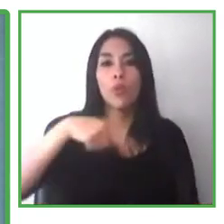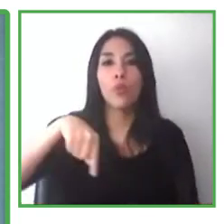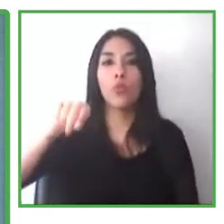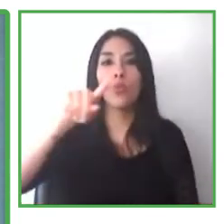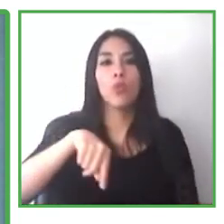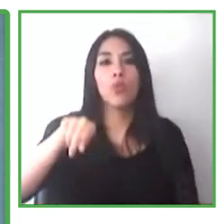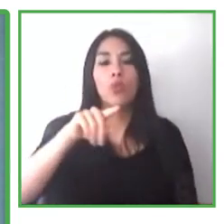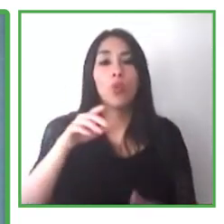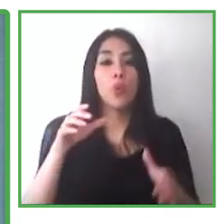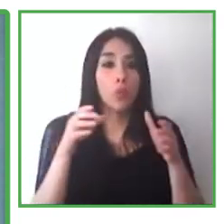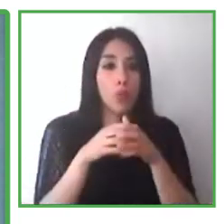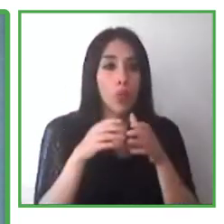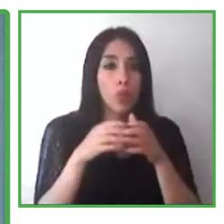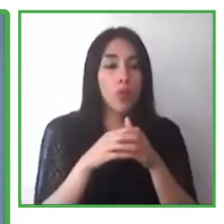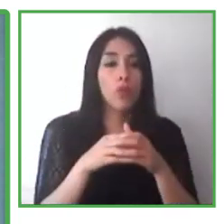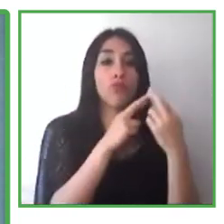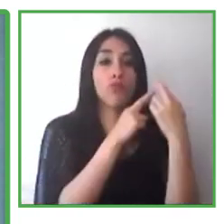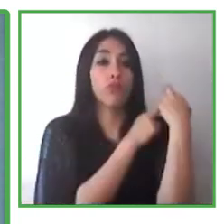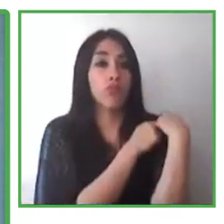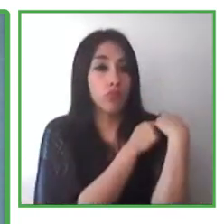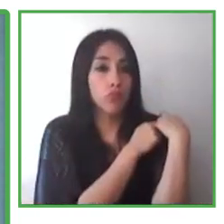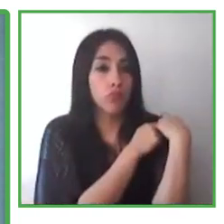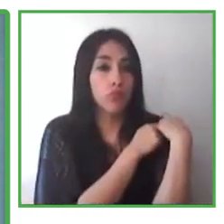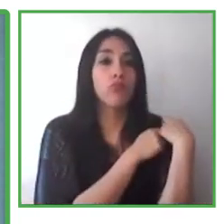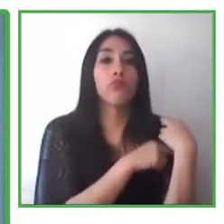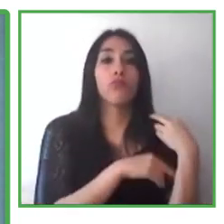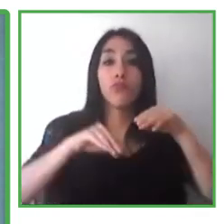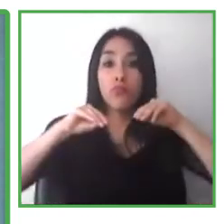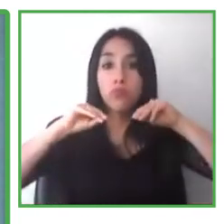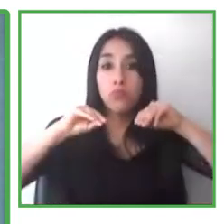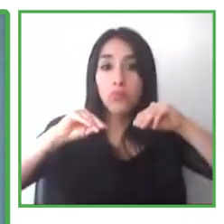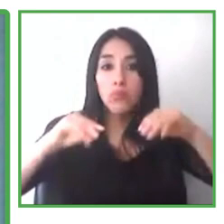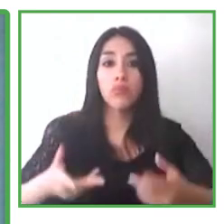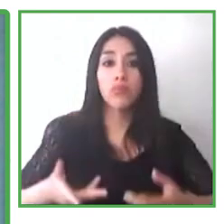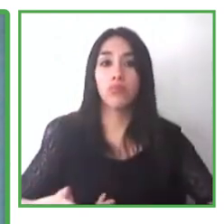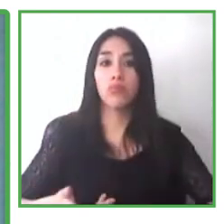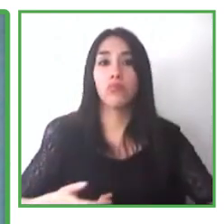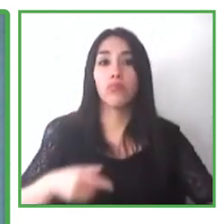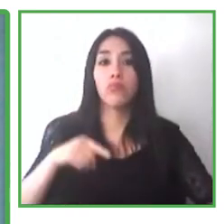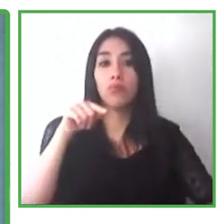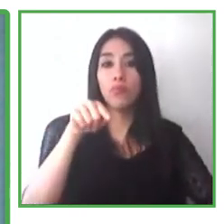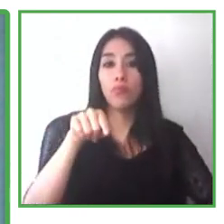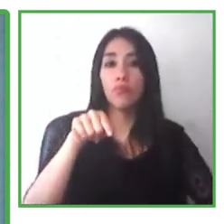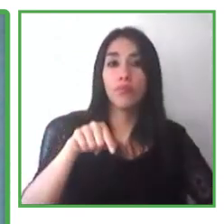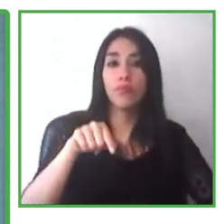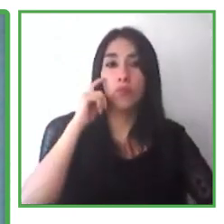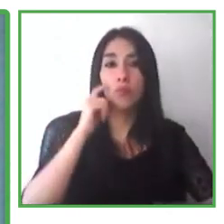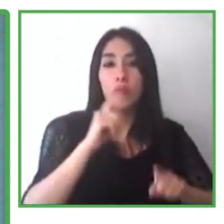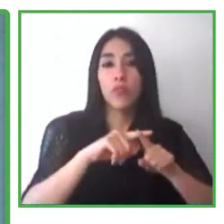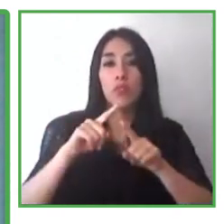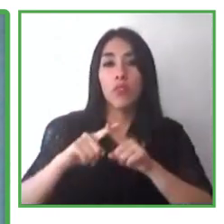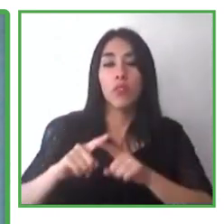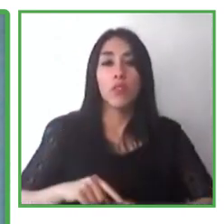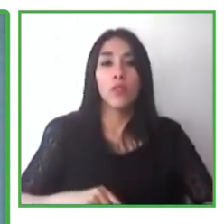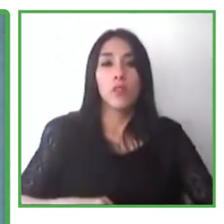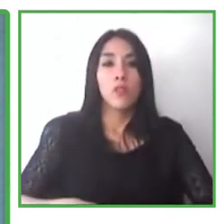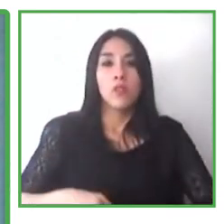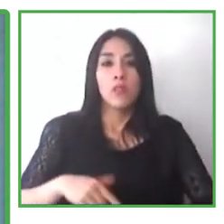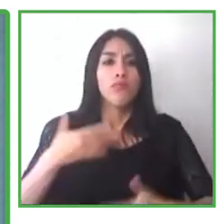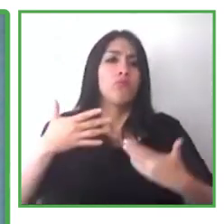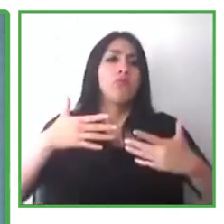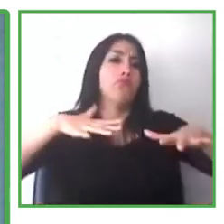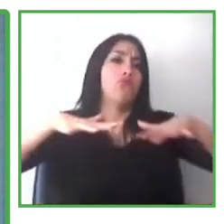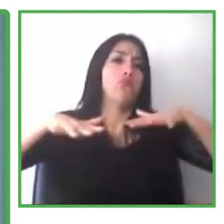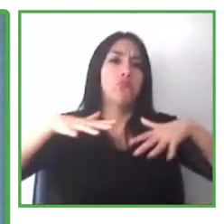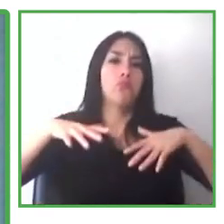much as possible. And we are looking for new activities as well. And one of the results was